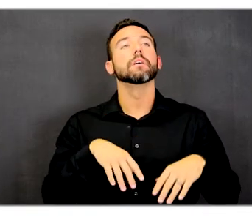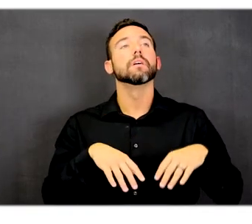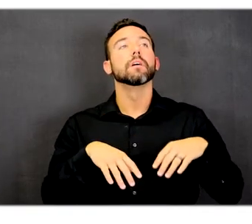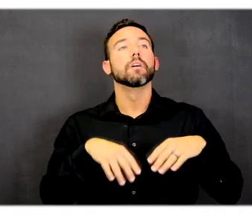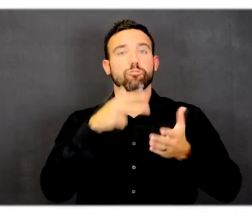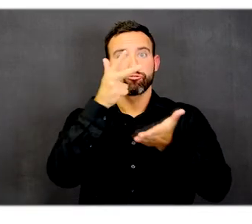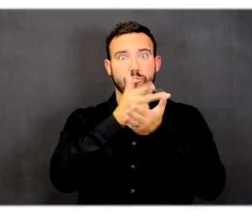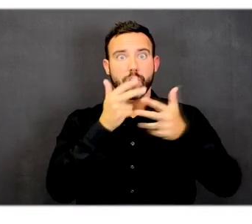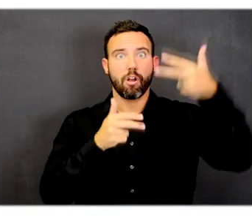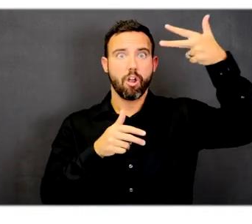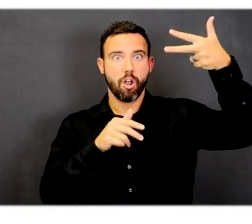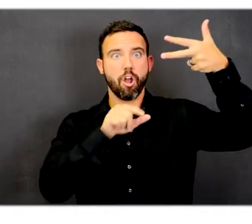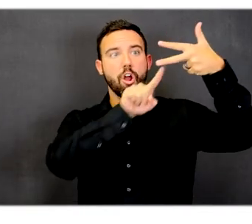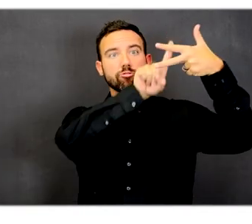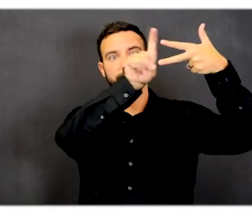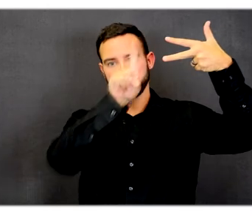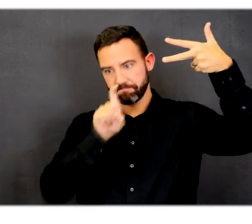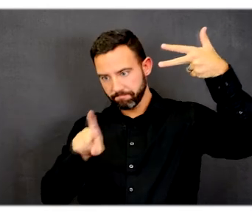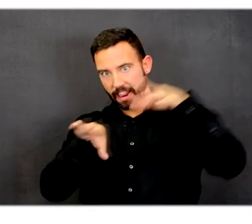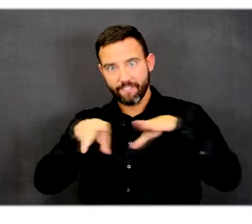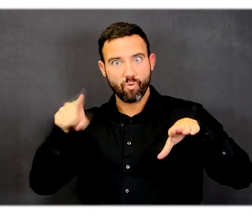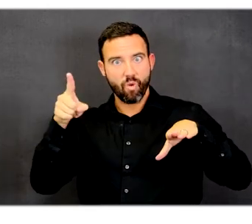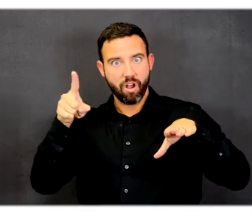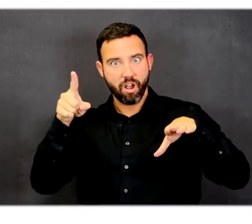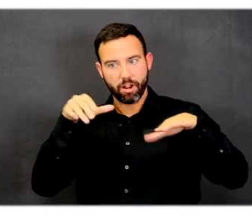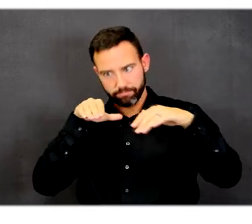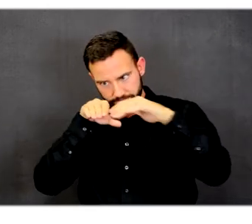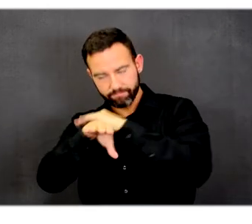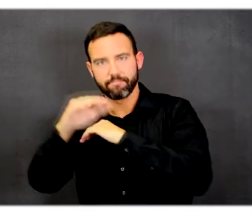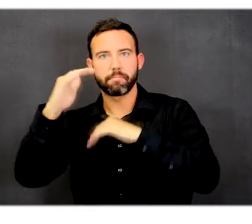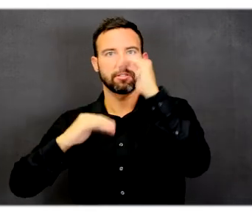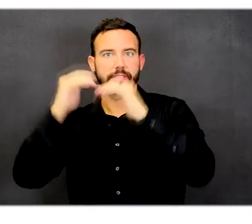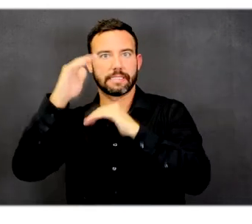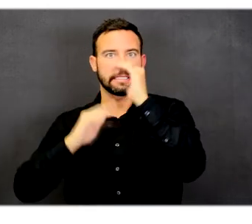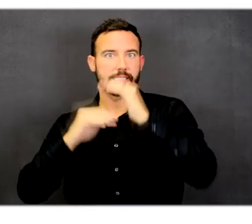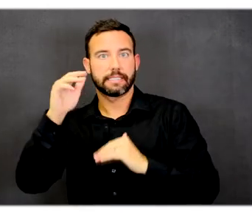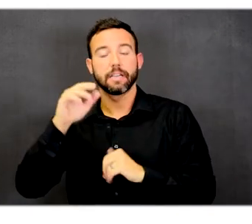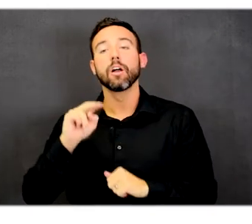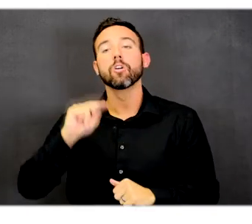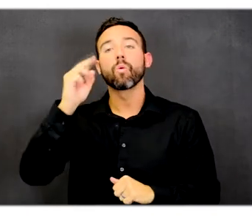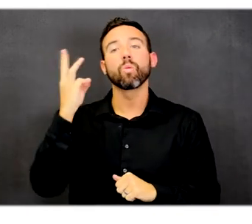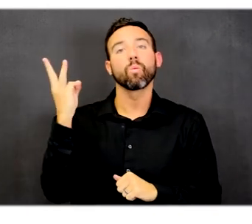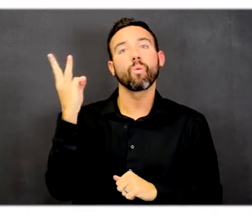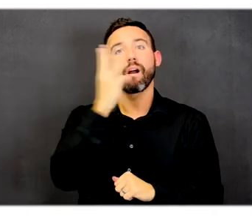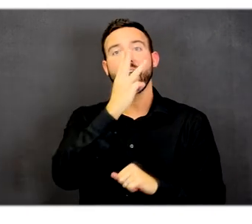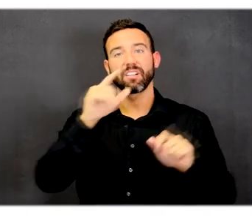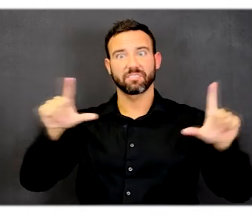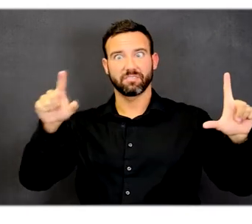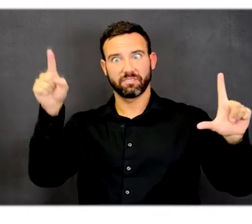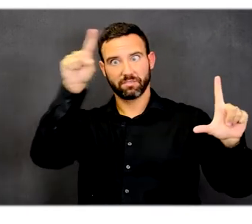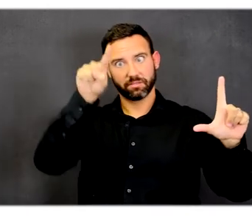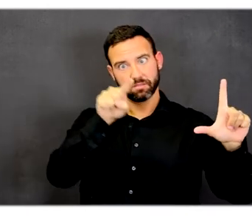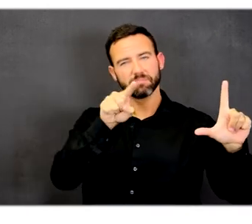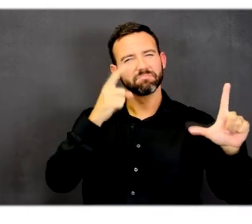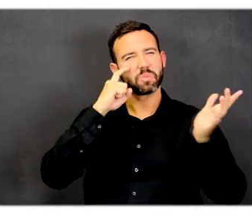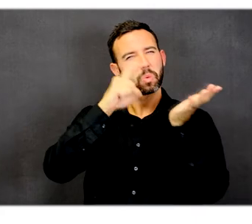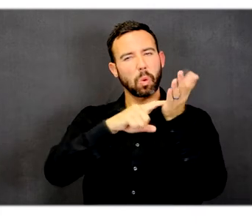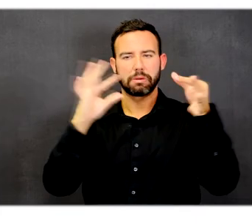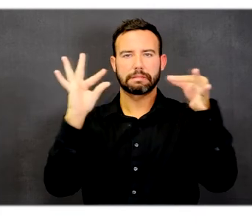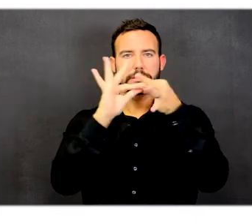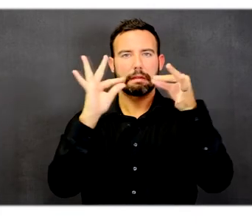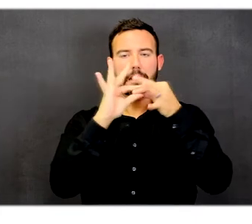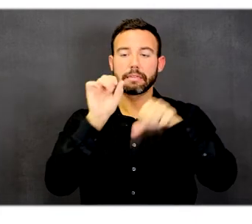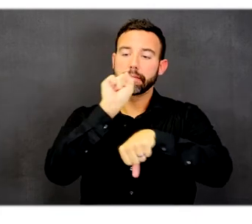the northwest side of the building. There is a call out on the northwest side of the slide that says employee entrance